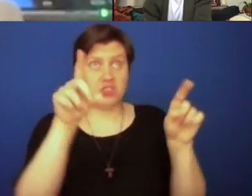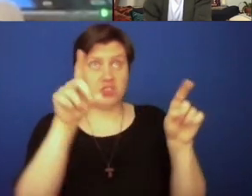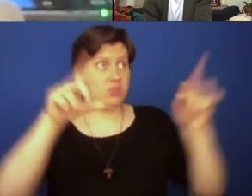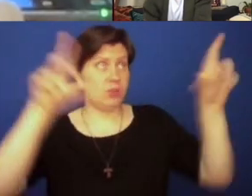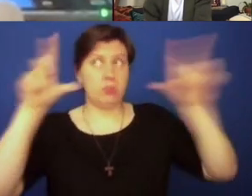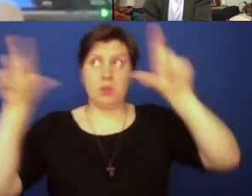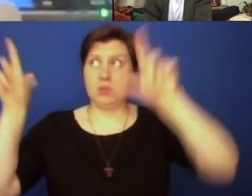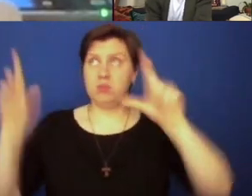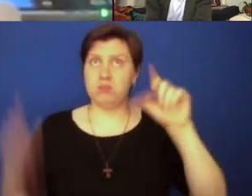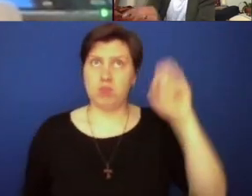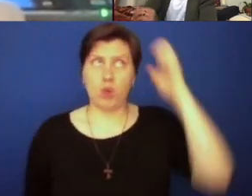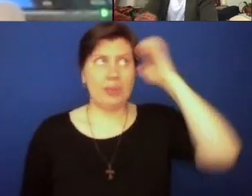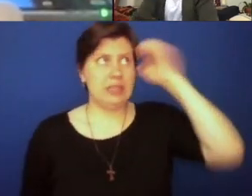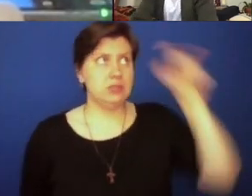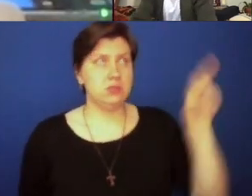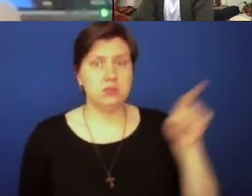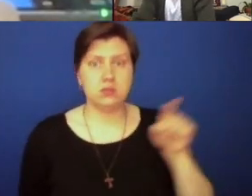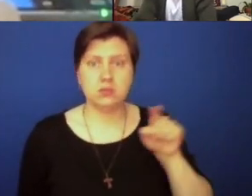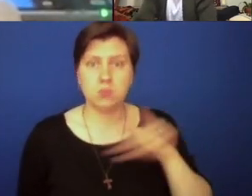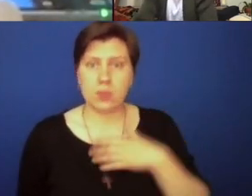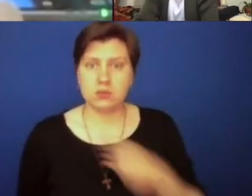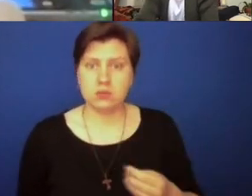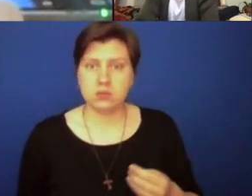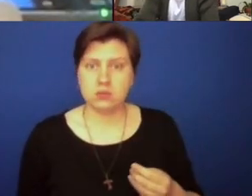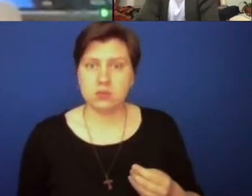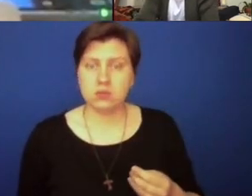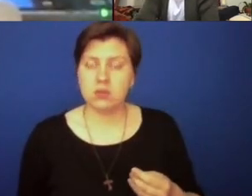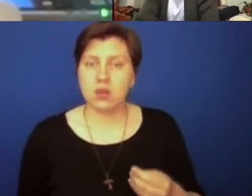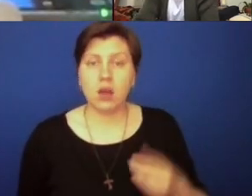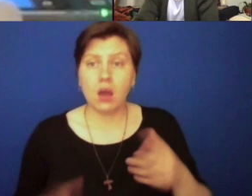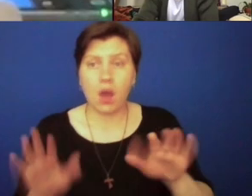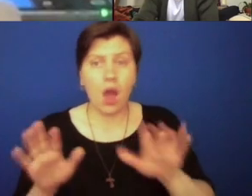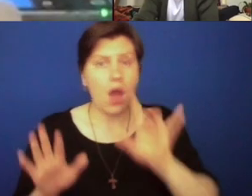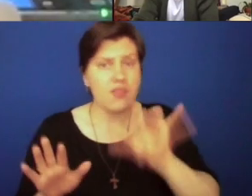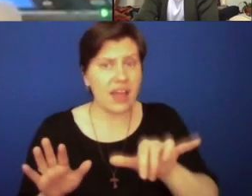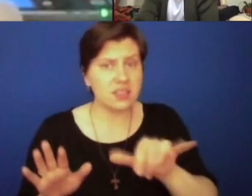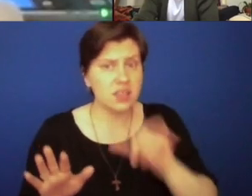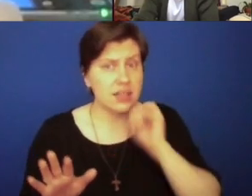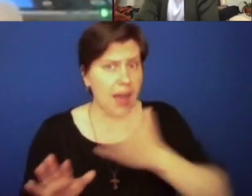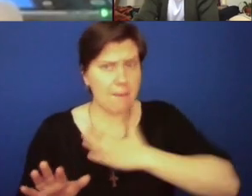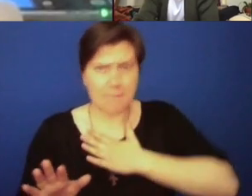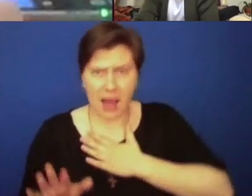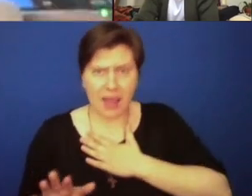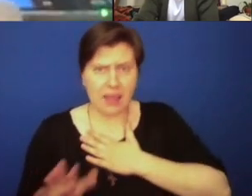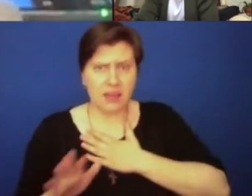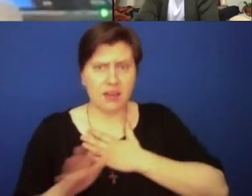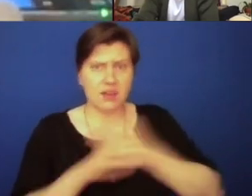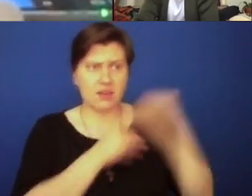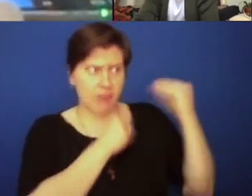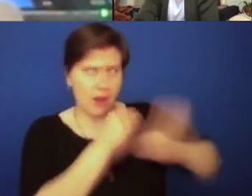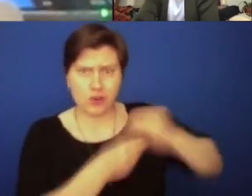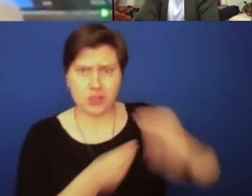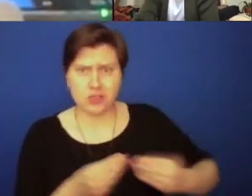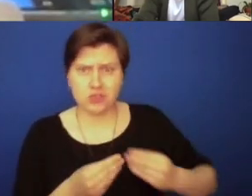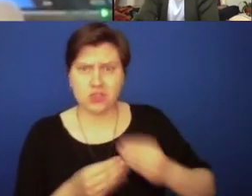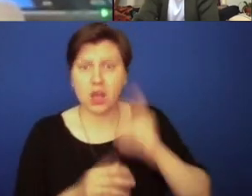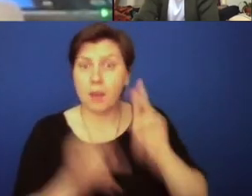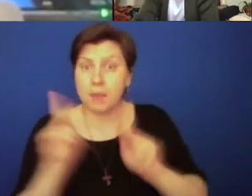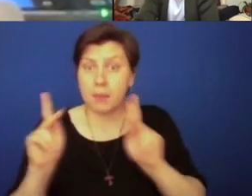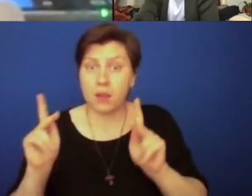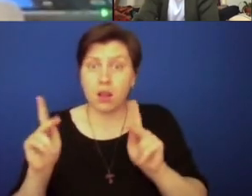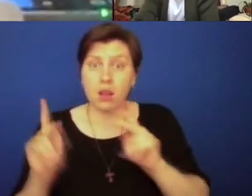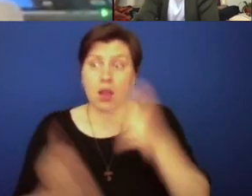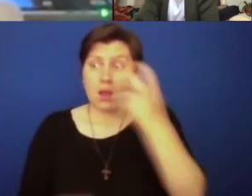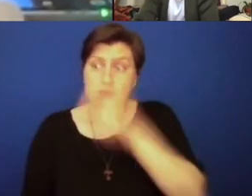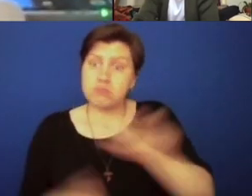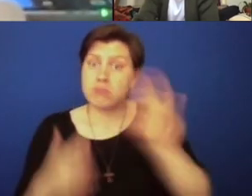images of Europeans, you know, and that doesn't, you know, that's not my heritage. That's not, you those who are immigrants that